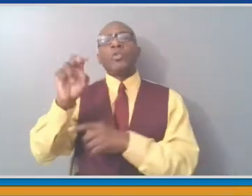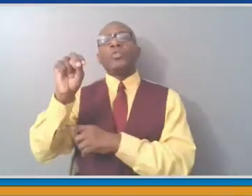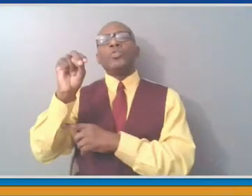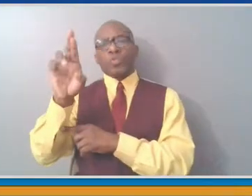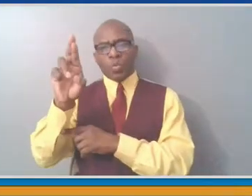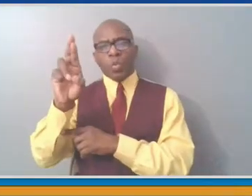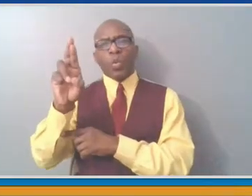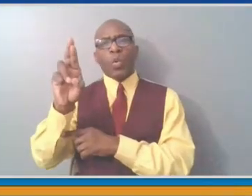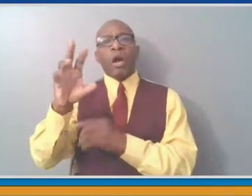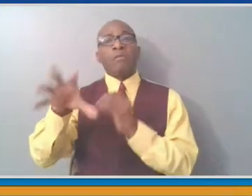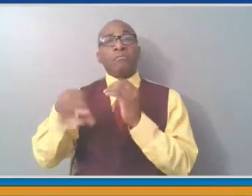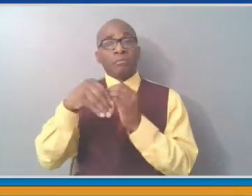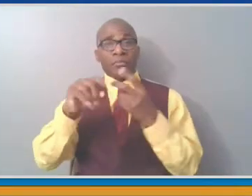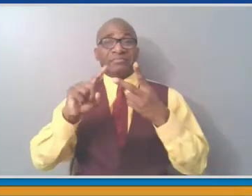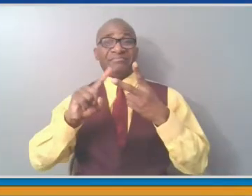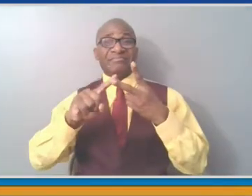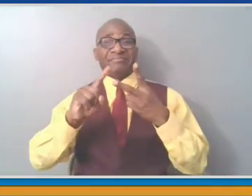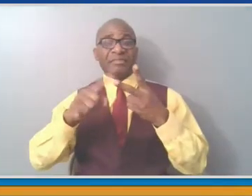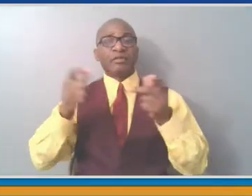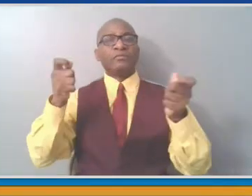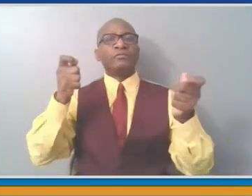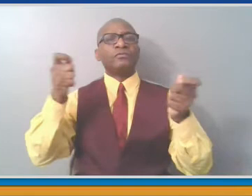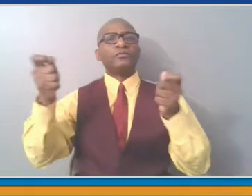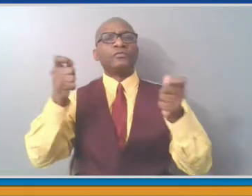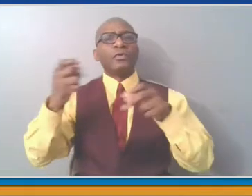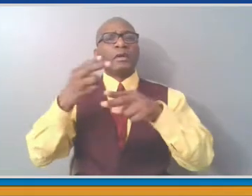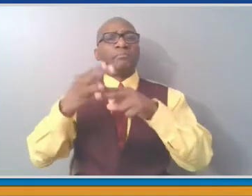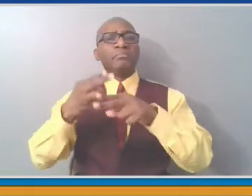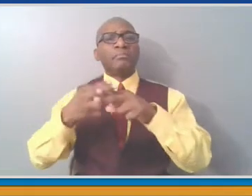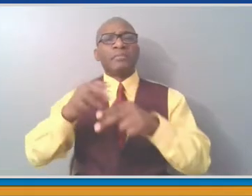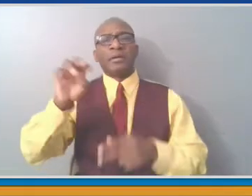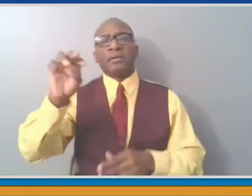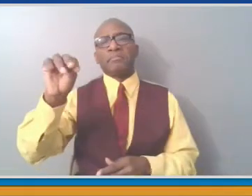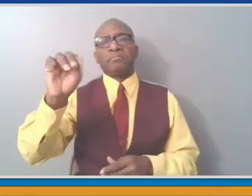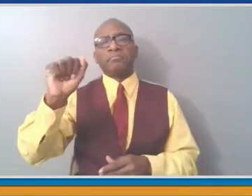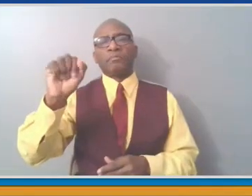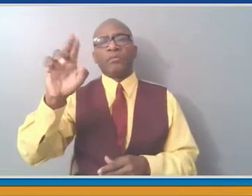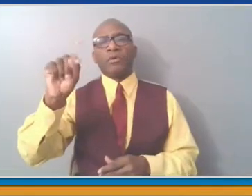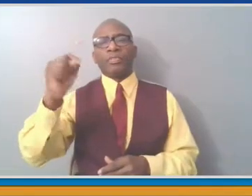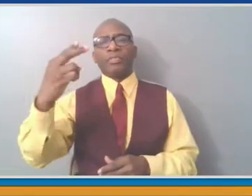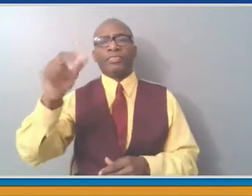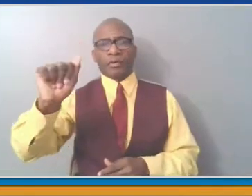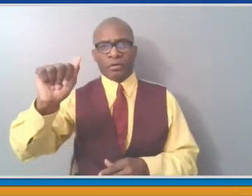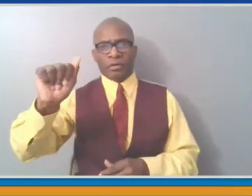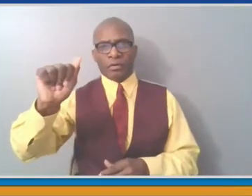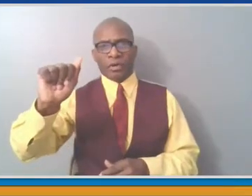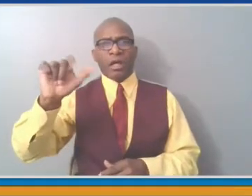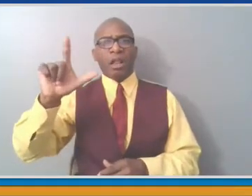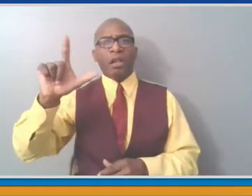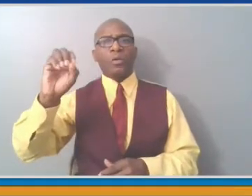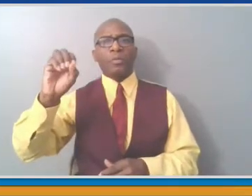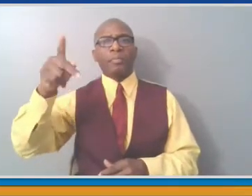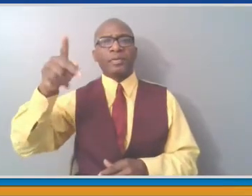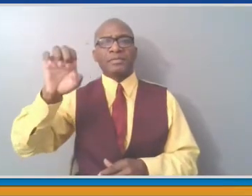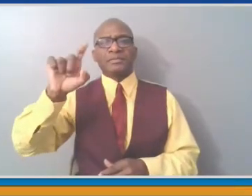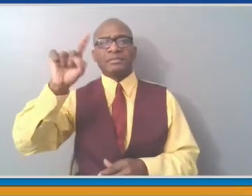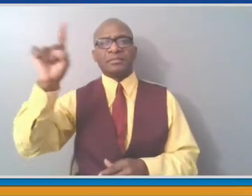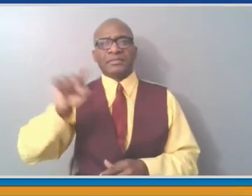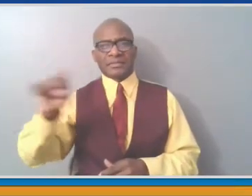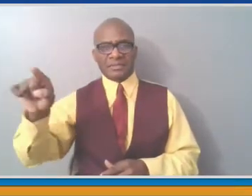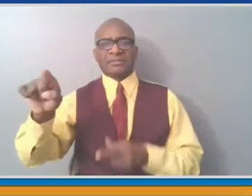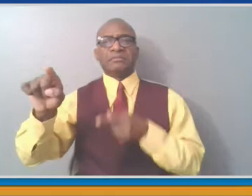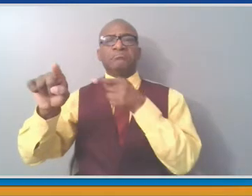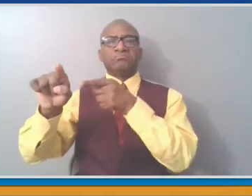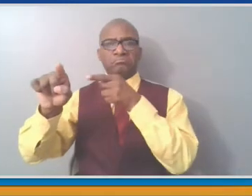a few other different things, and then we'll cover some issues that are non-COVID-related but at the top of our agenda here in the county government. First of all, the numbers.